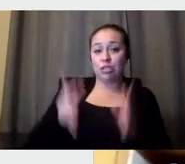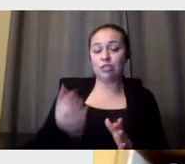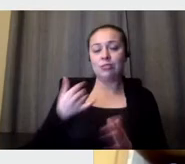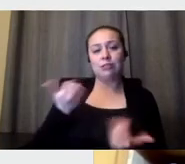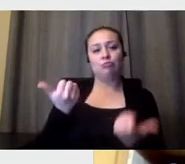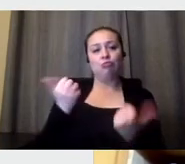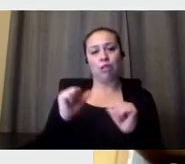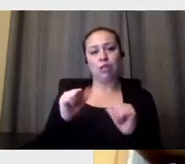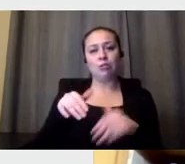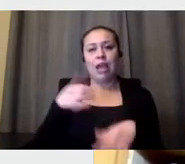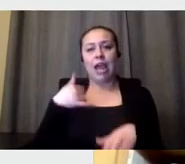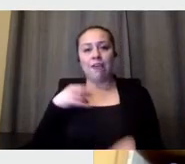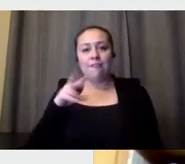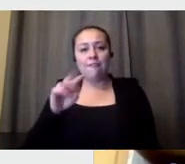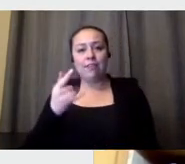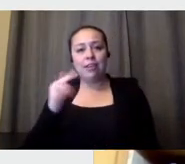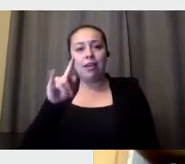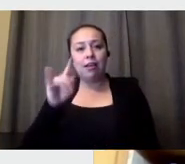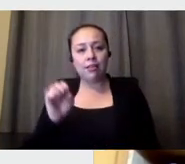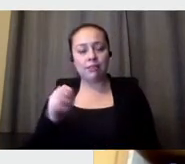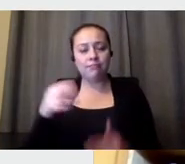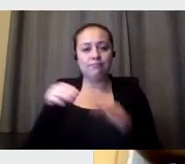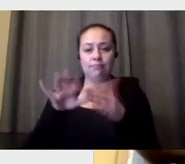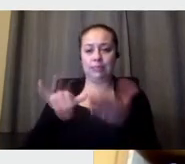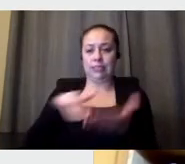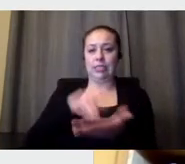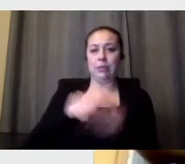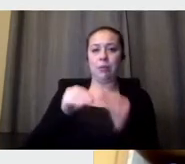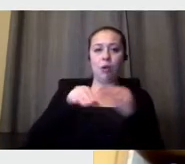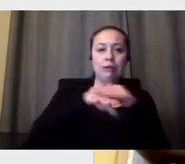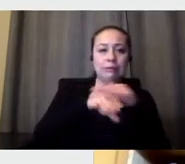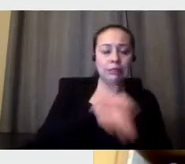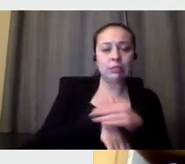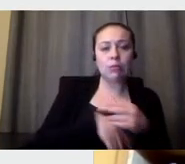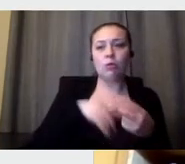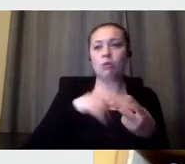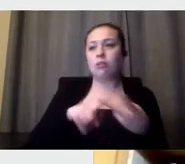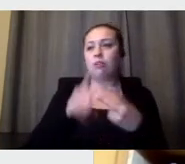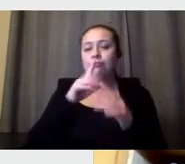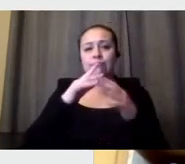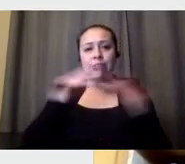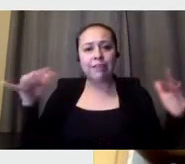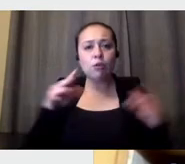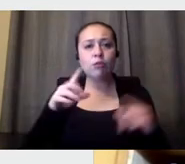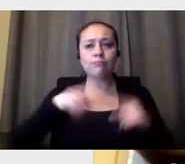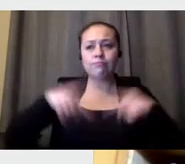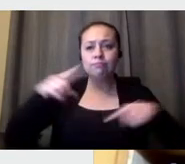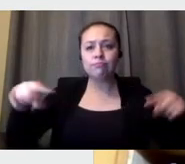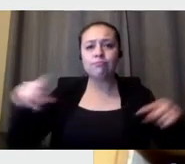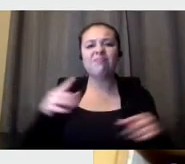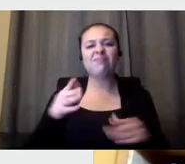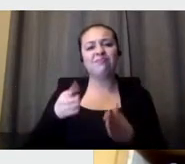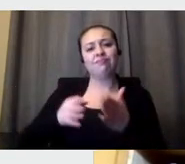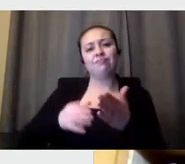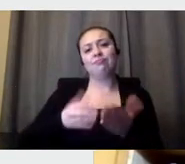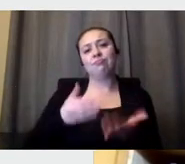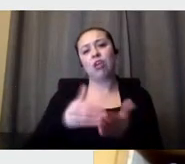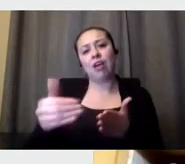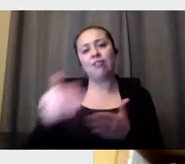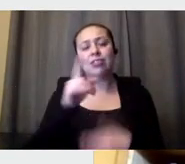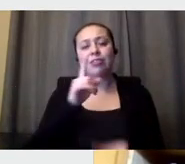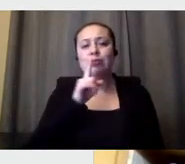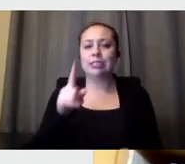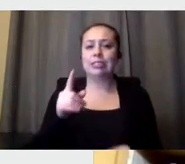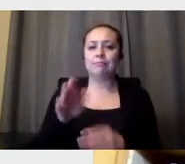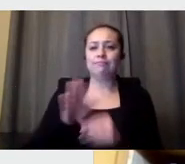accessible and applicable by bringing in stimulating guest contributors from diverse and often underrepresented backgrounds who